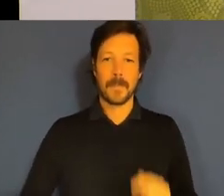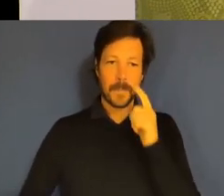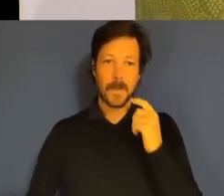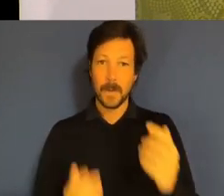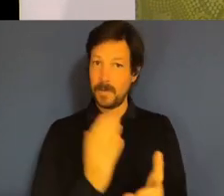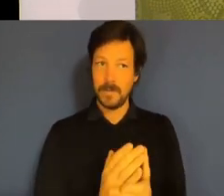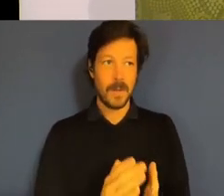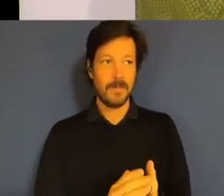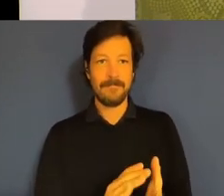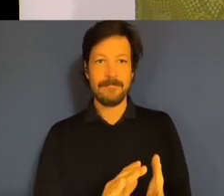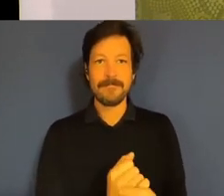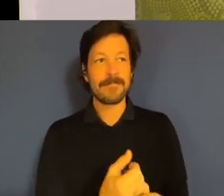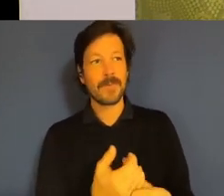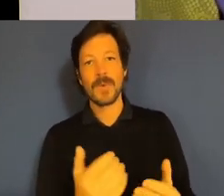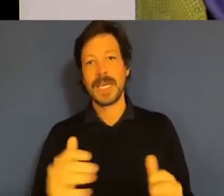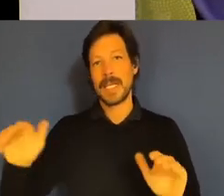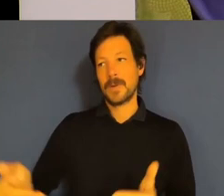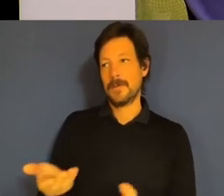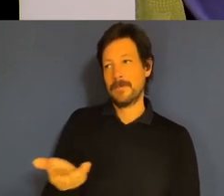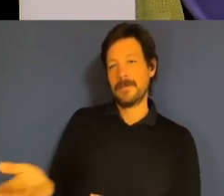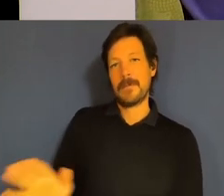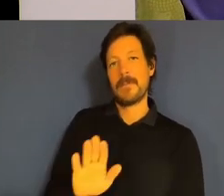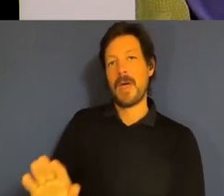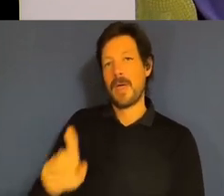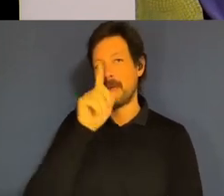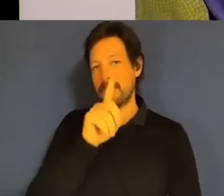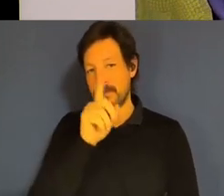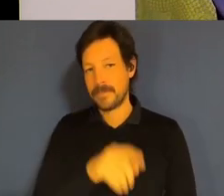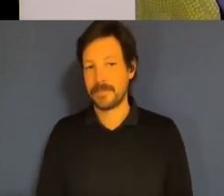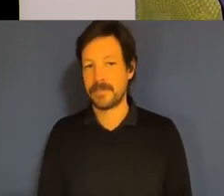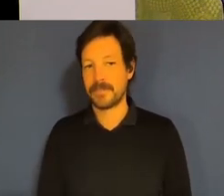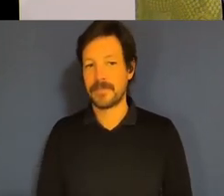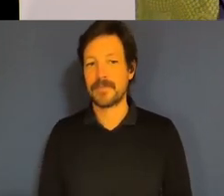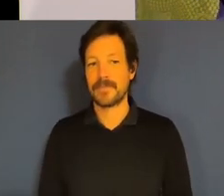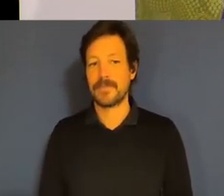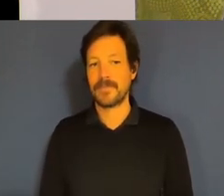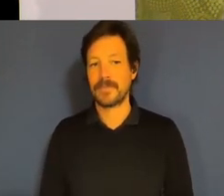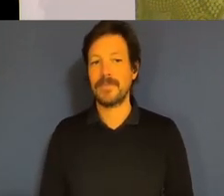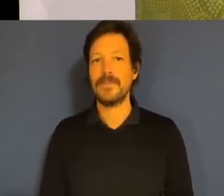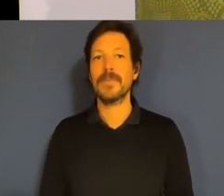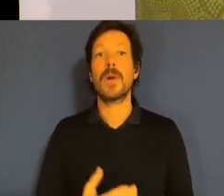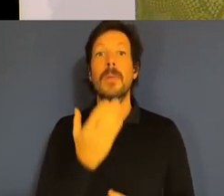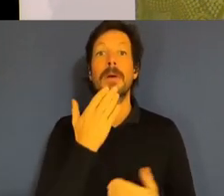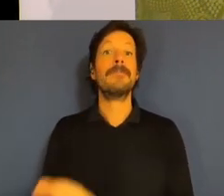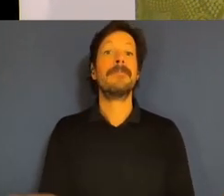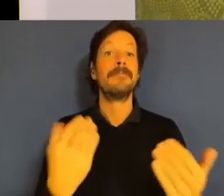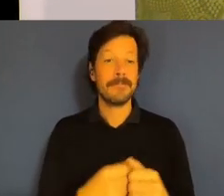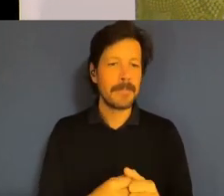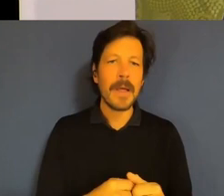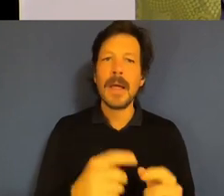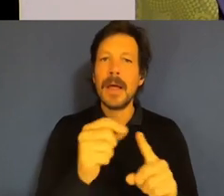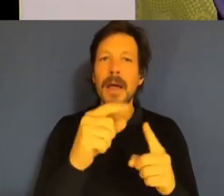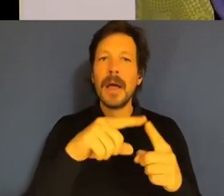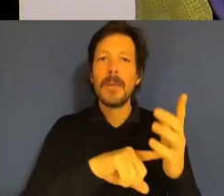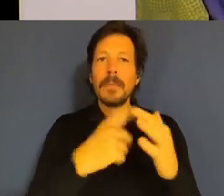introduce our panellists. Please join me on stage. Peter Woolcott, AO,